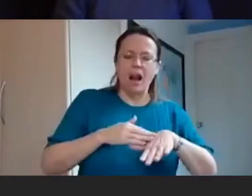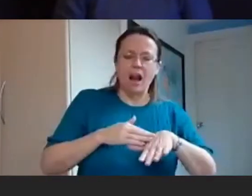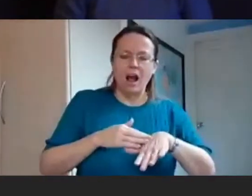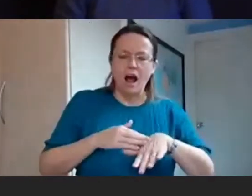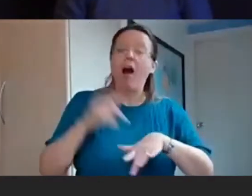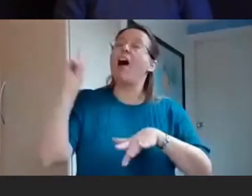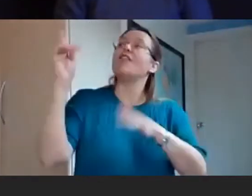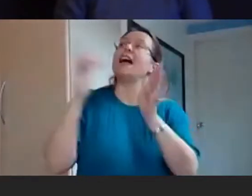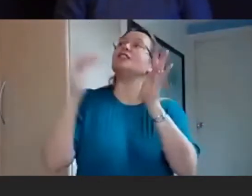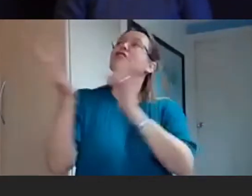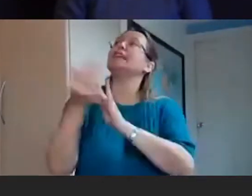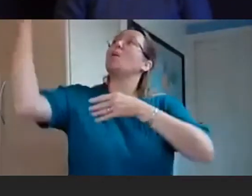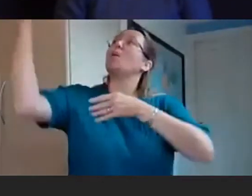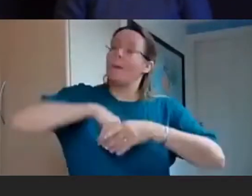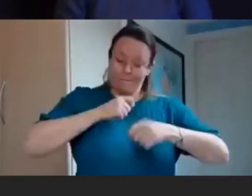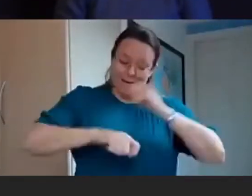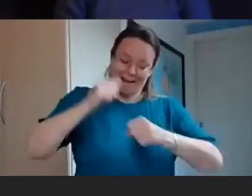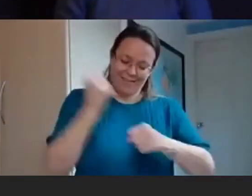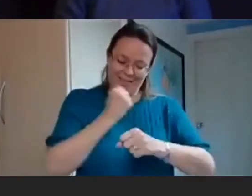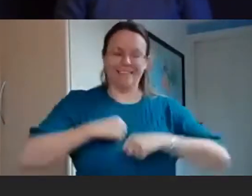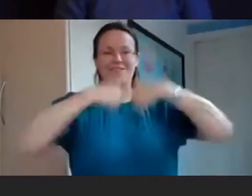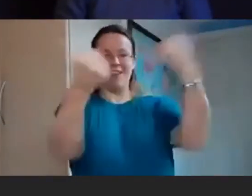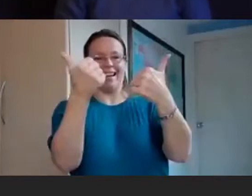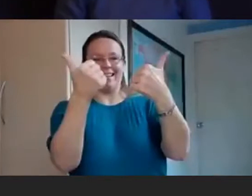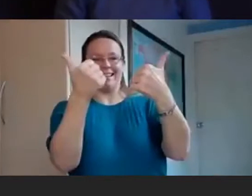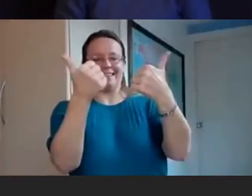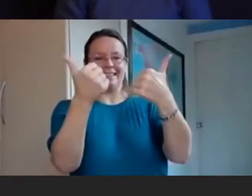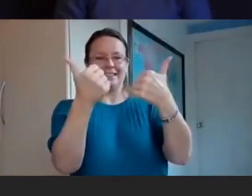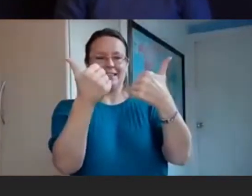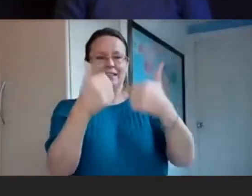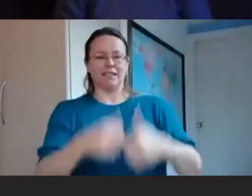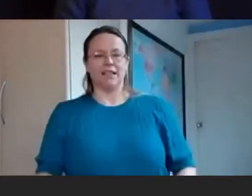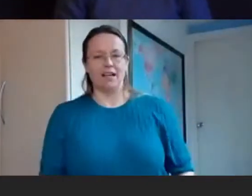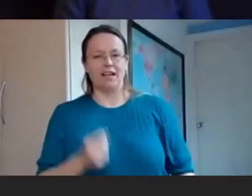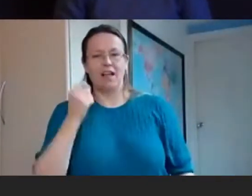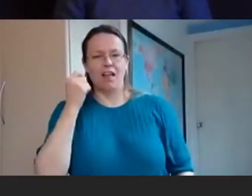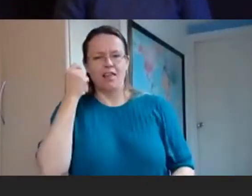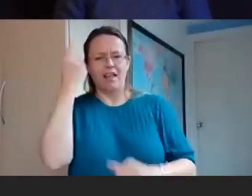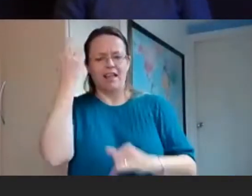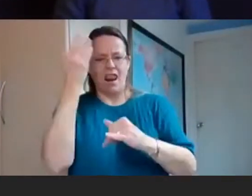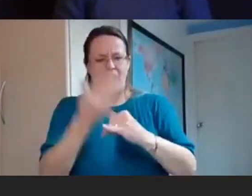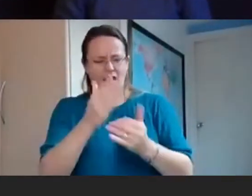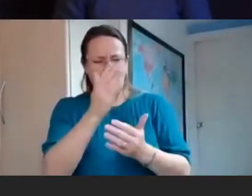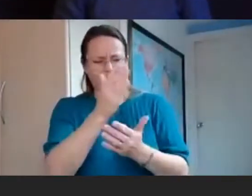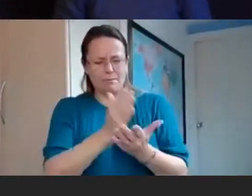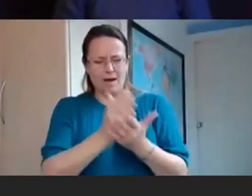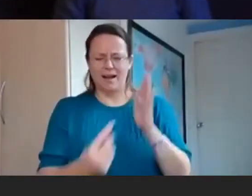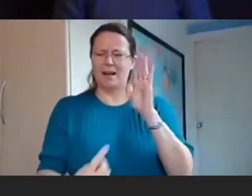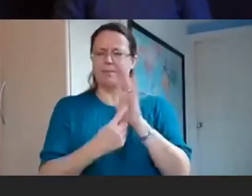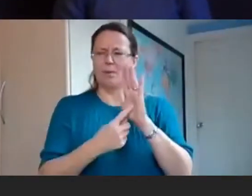then Jesus and now I'm better. And the last part was really important. And I never heard a different kind of story.